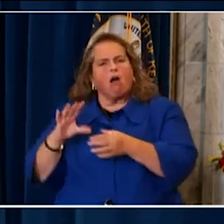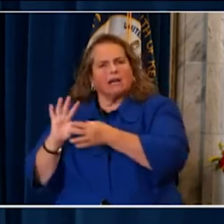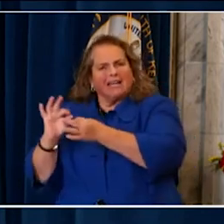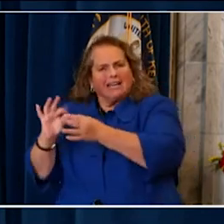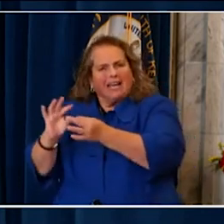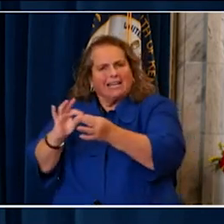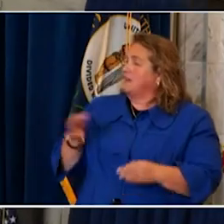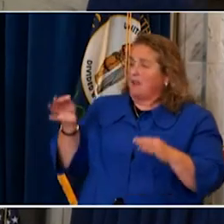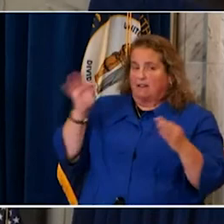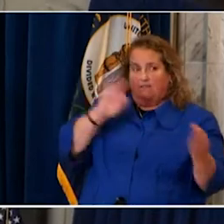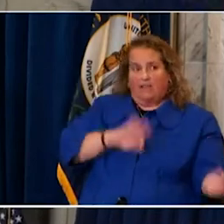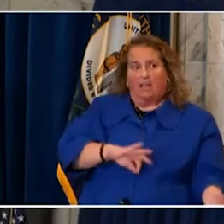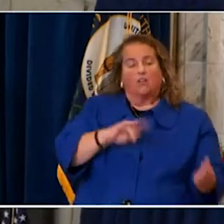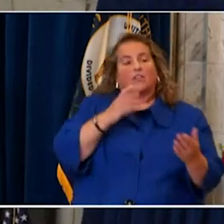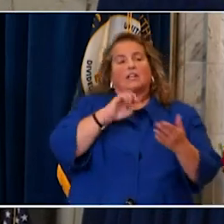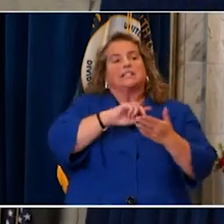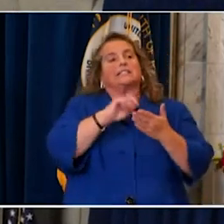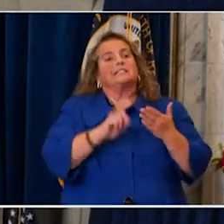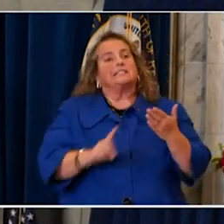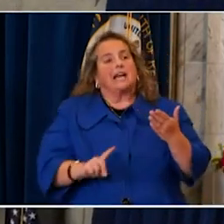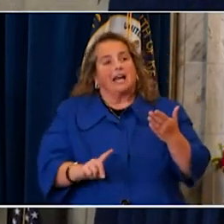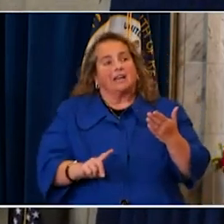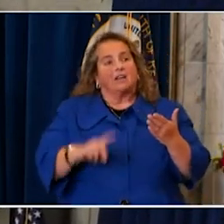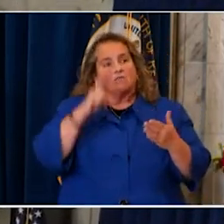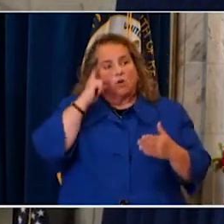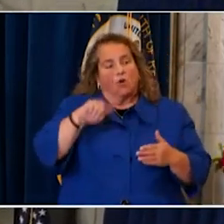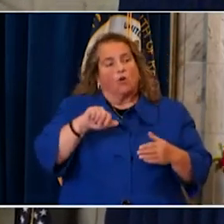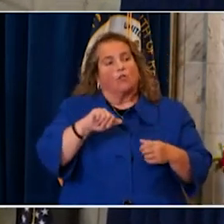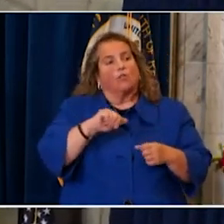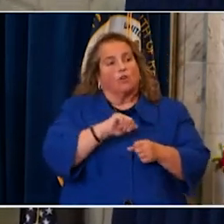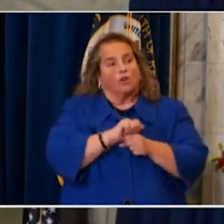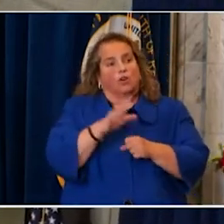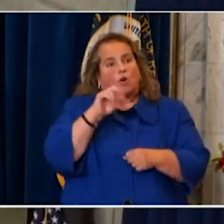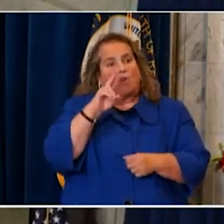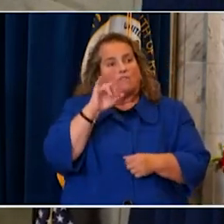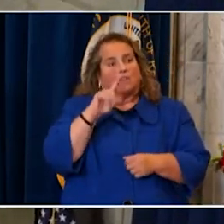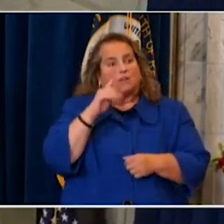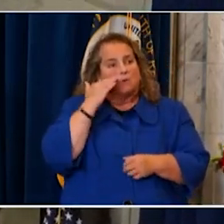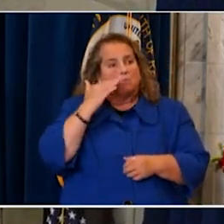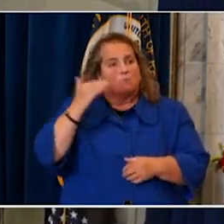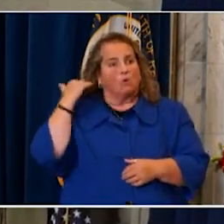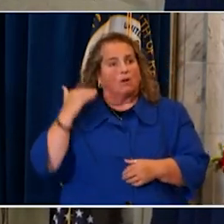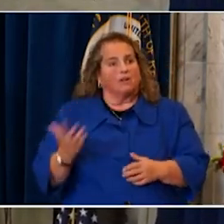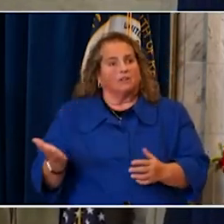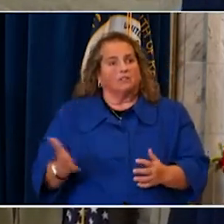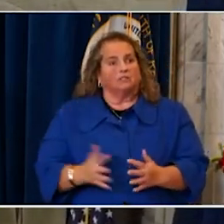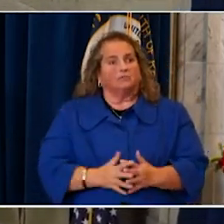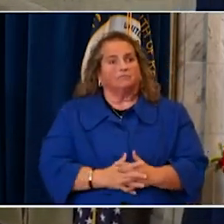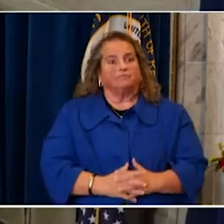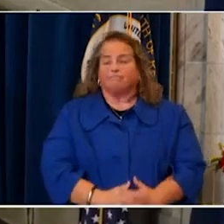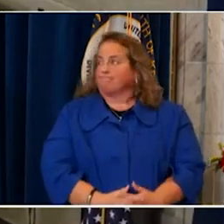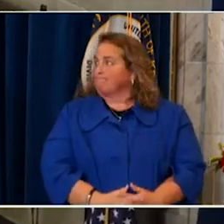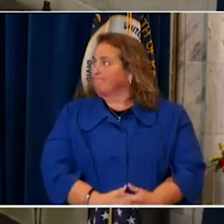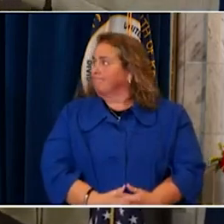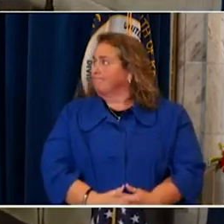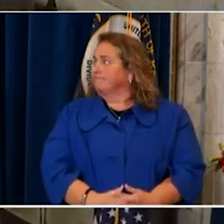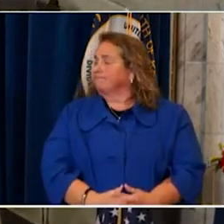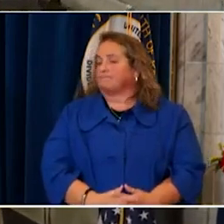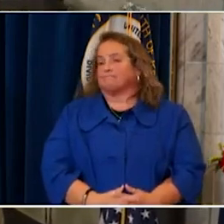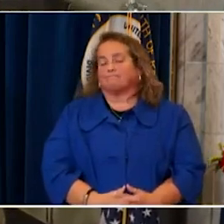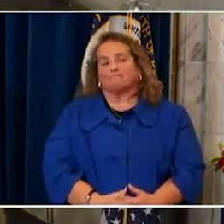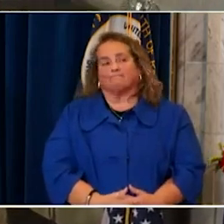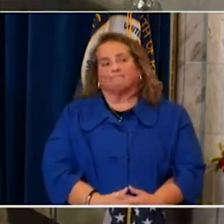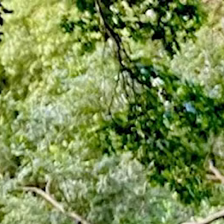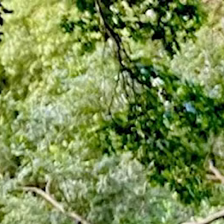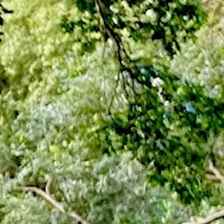ways. During the service, it was also announced that Kentucky artist Amanda Matthews has been commissioned to create a COVID